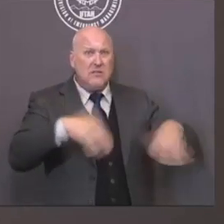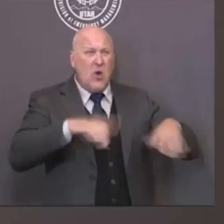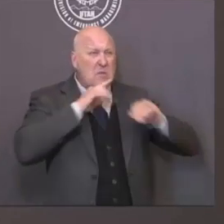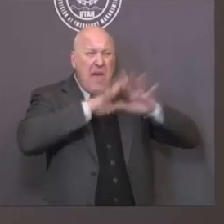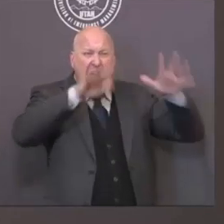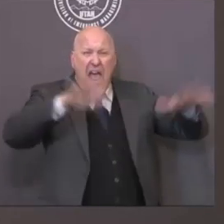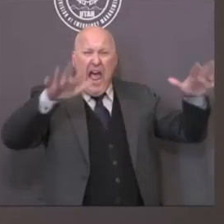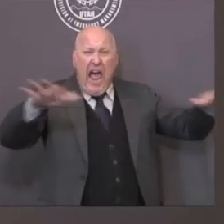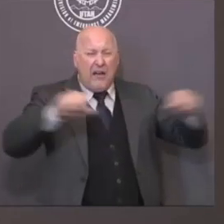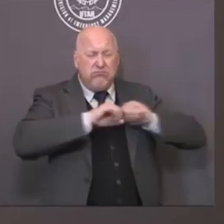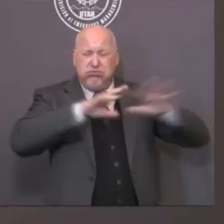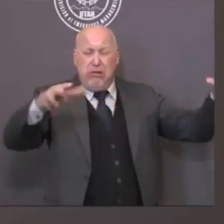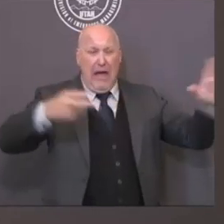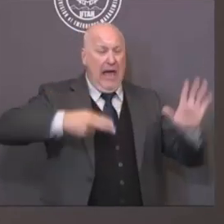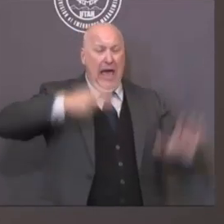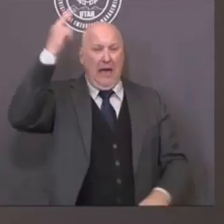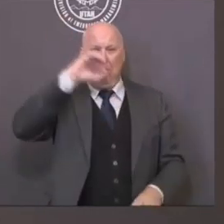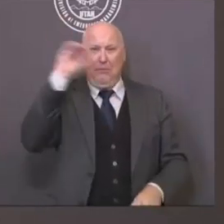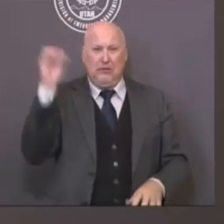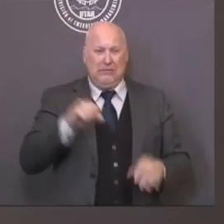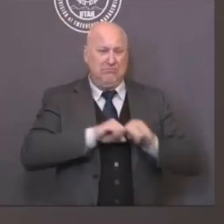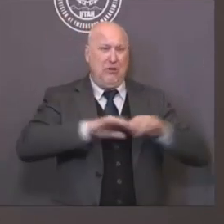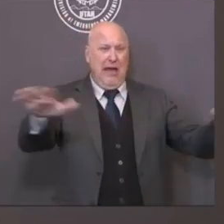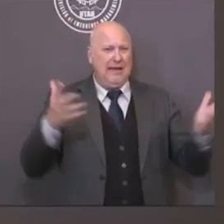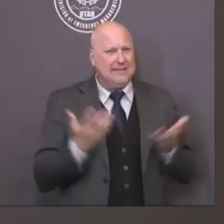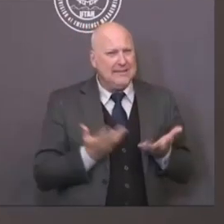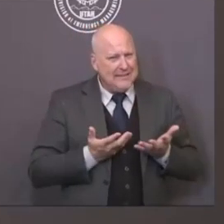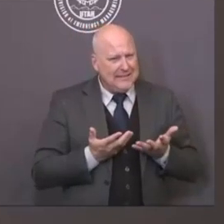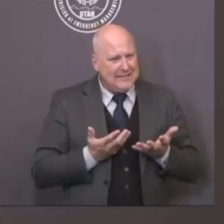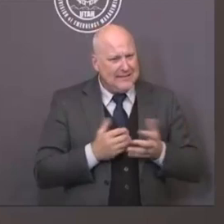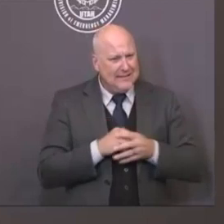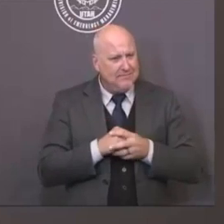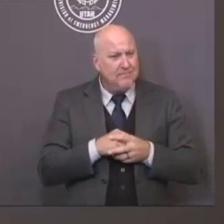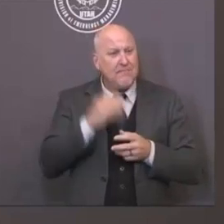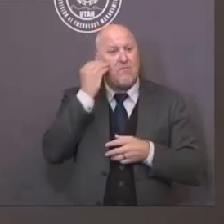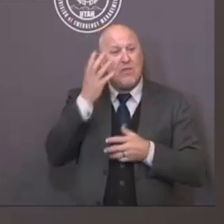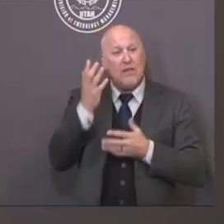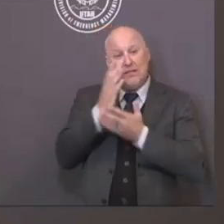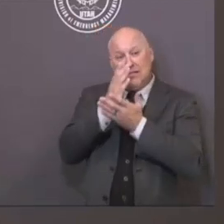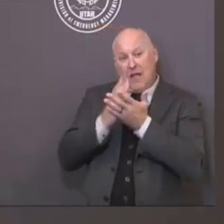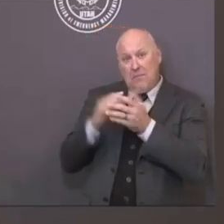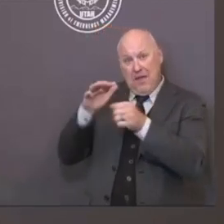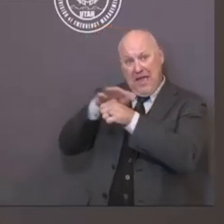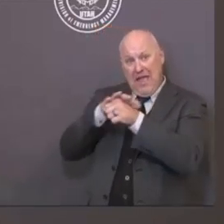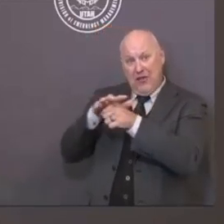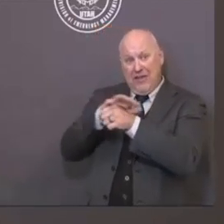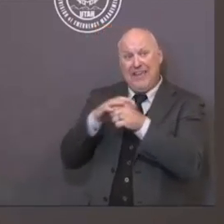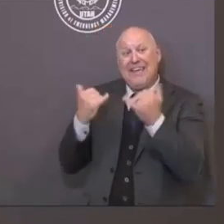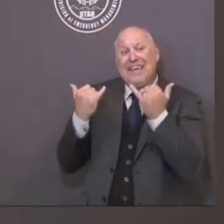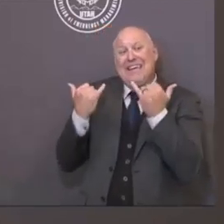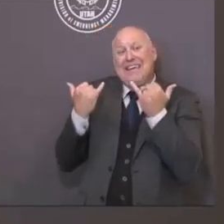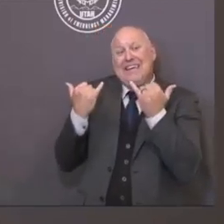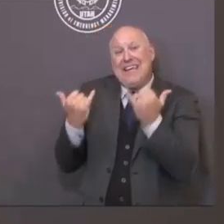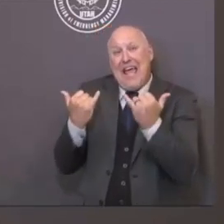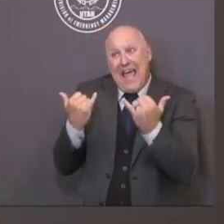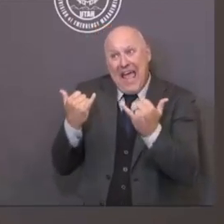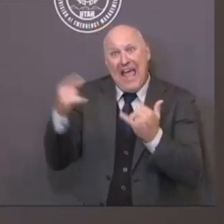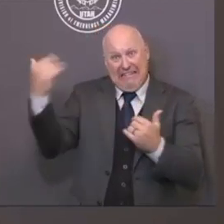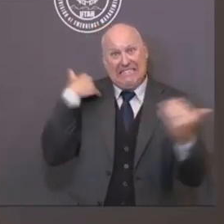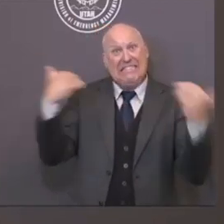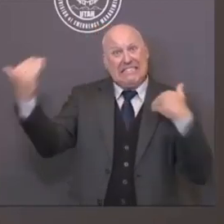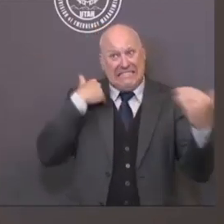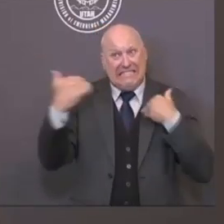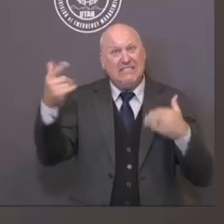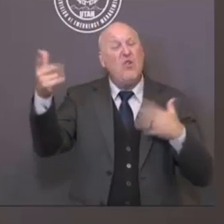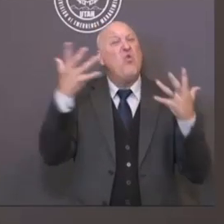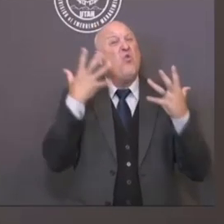make face mask, face coverings, a mandatory requirement. That's true in Salt Lake County, Summit